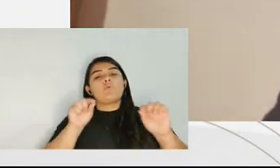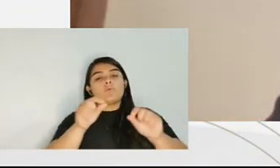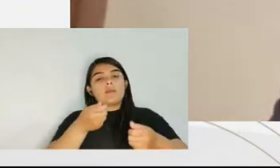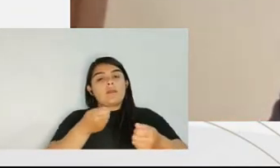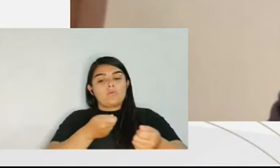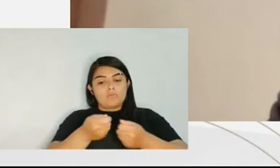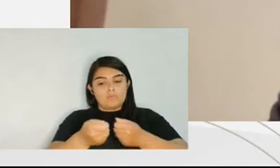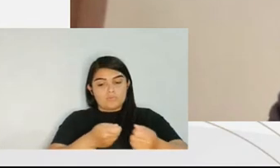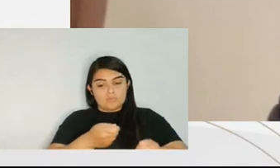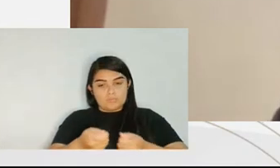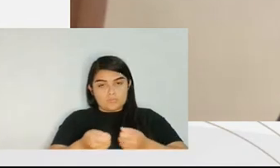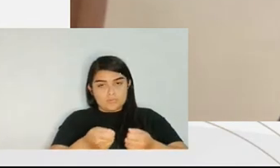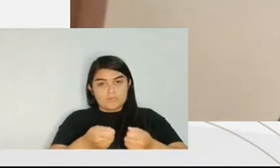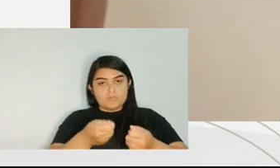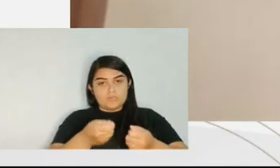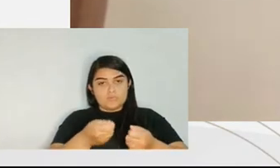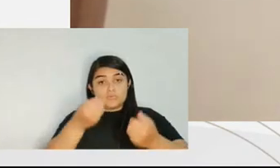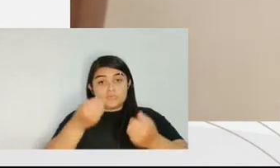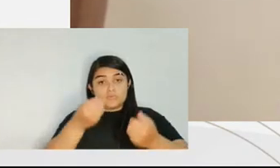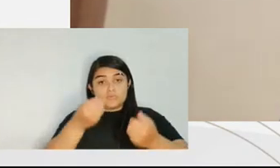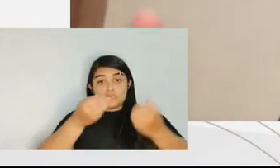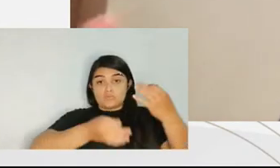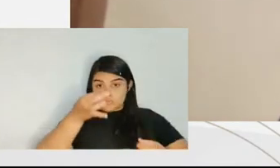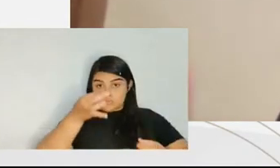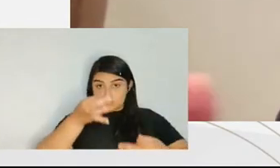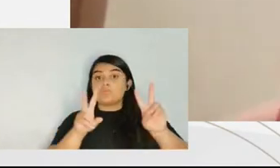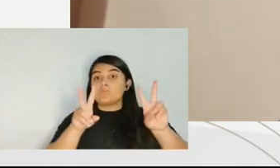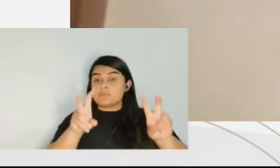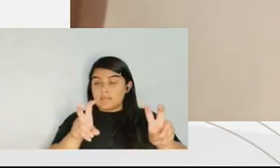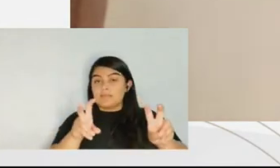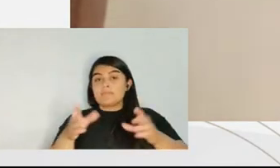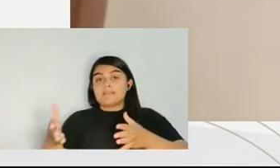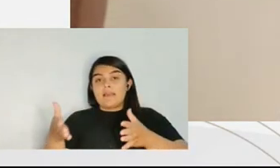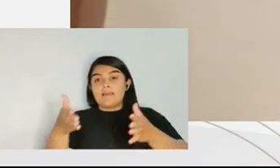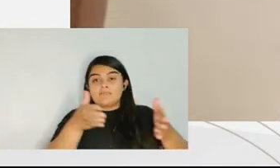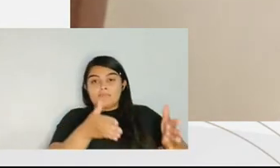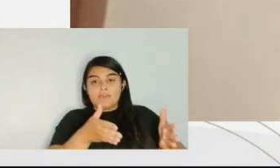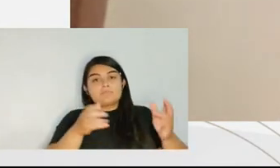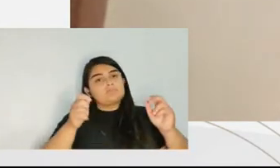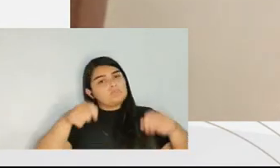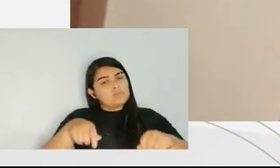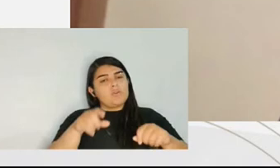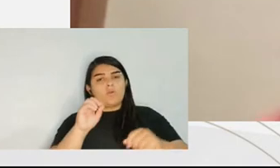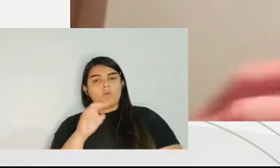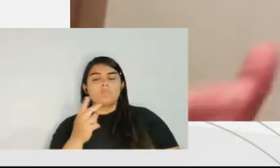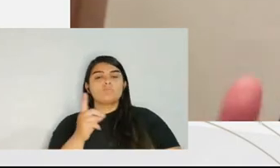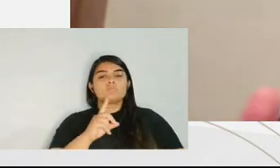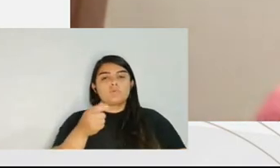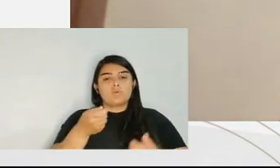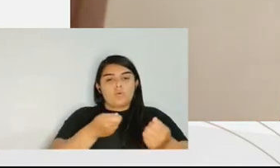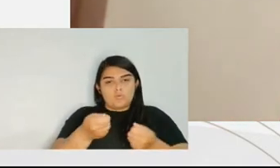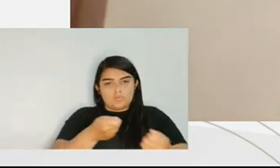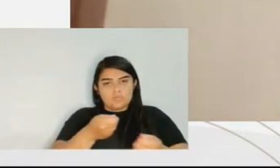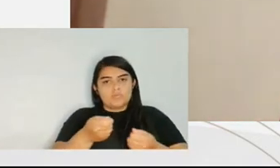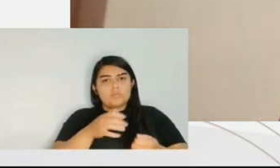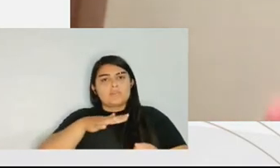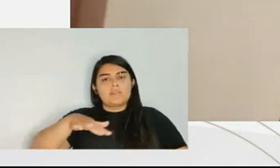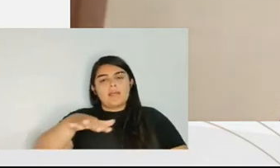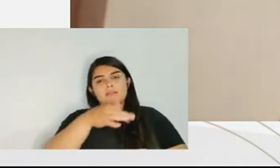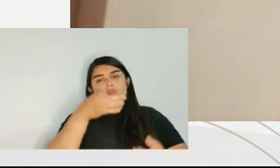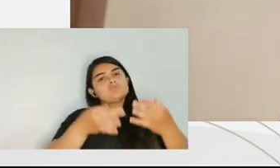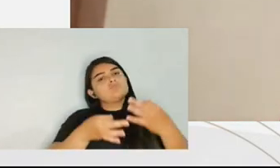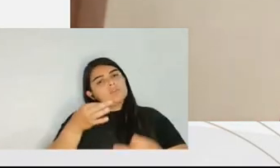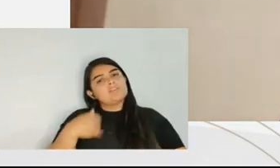Another issue, it's the exemption of the judicial control. Should there be a judicial